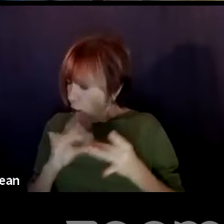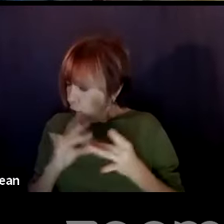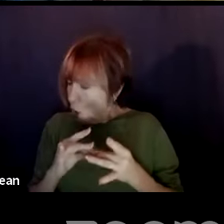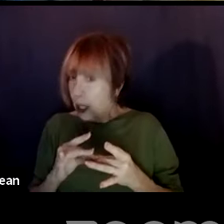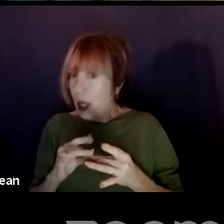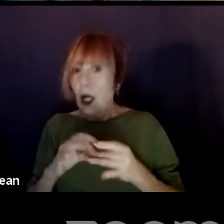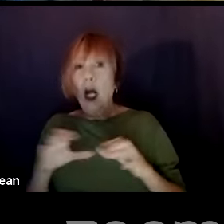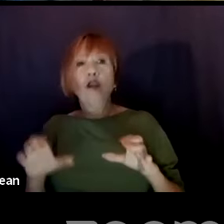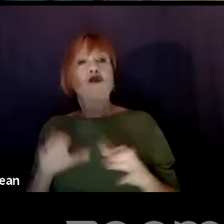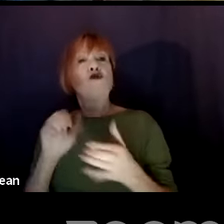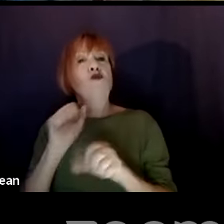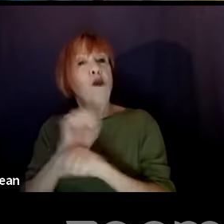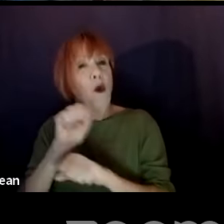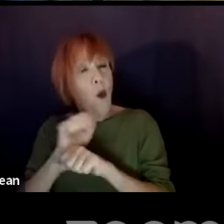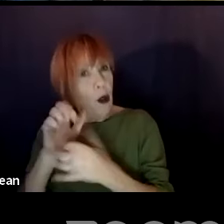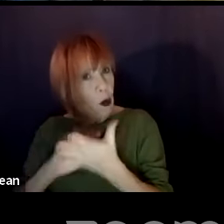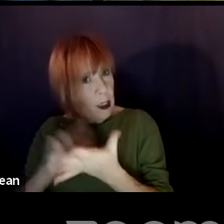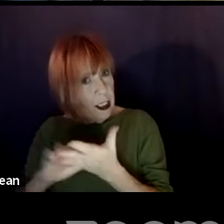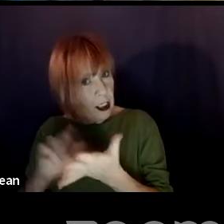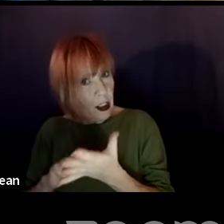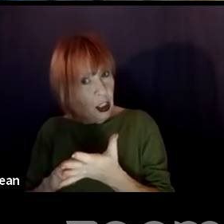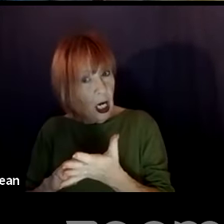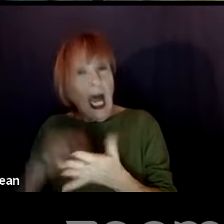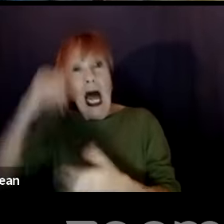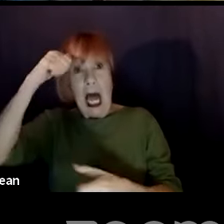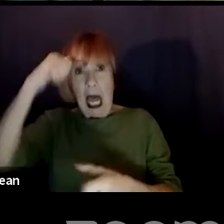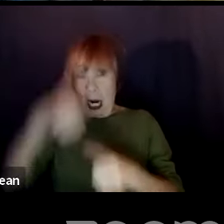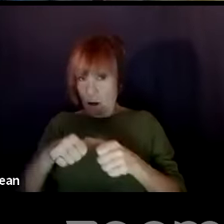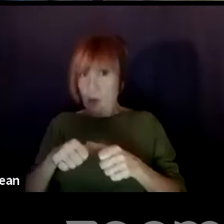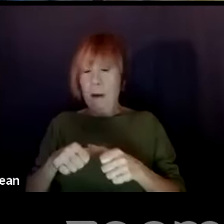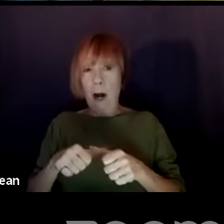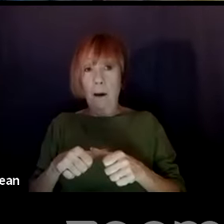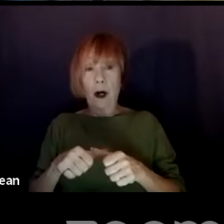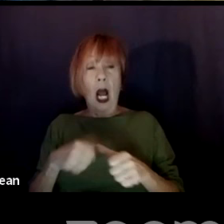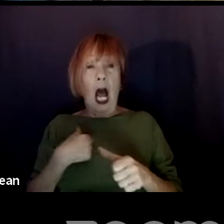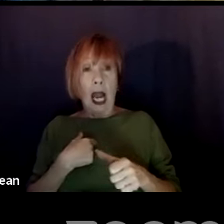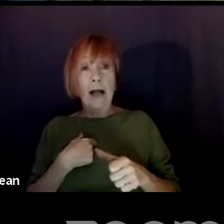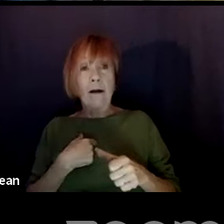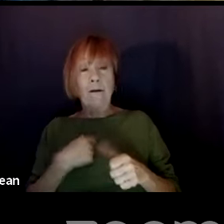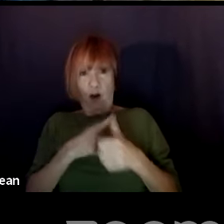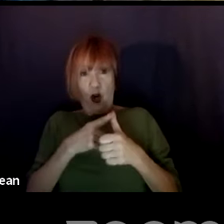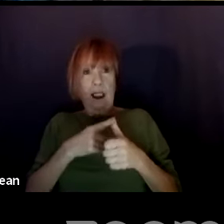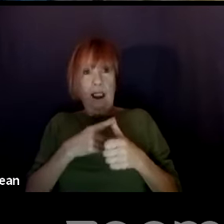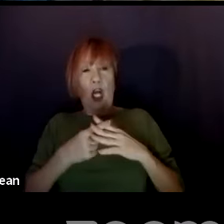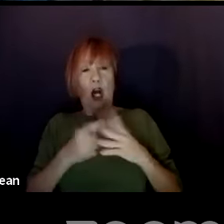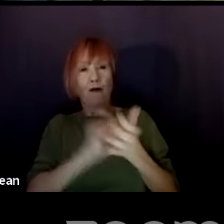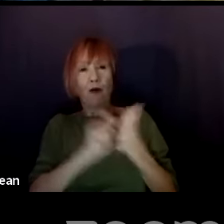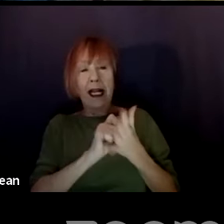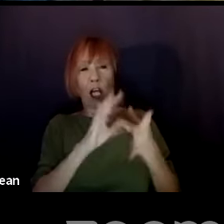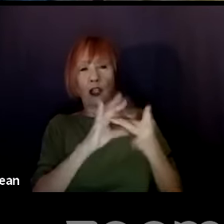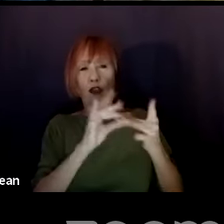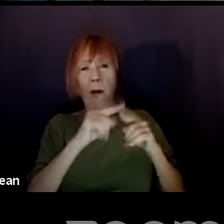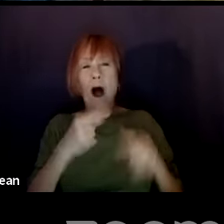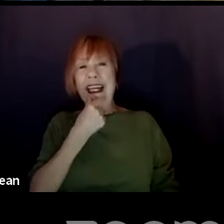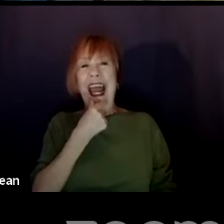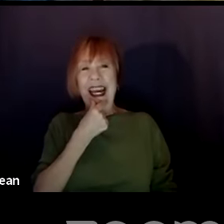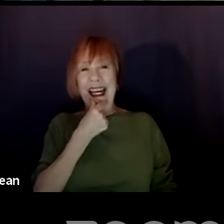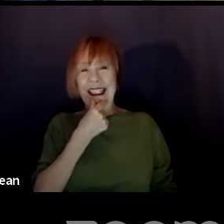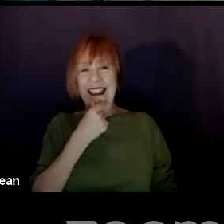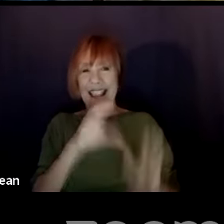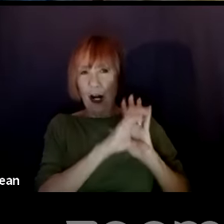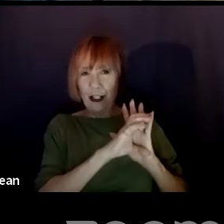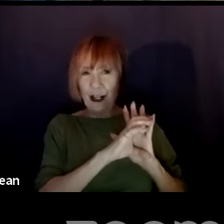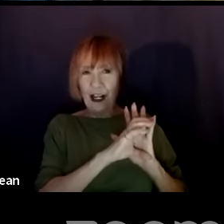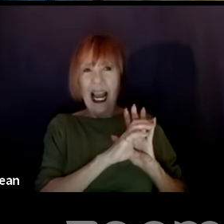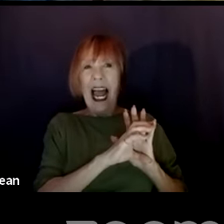I was starting out, I remember writing gay characters and I based them on my two gay friends, right? So they were always really funny because those two guys are funny. And